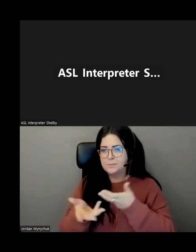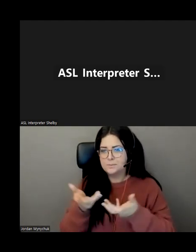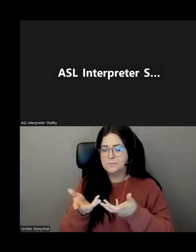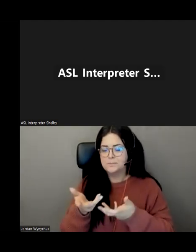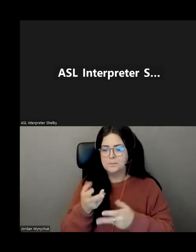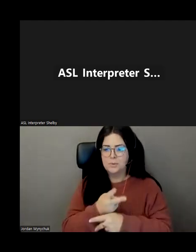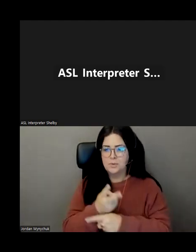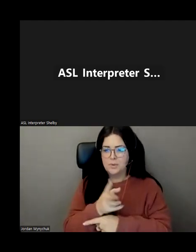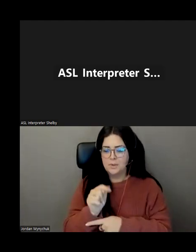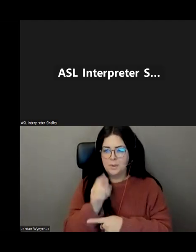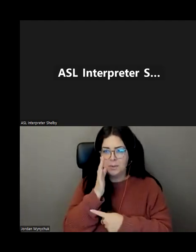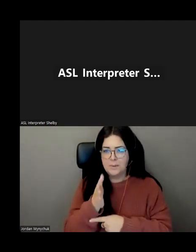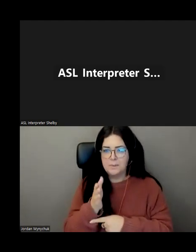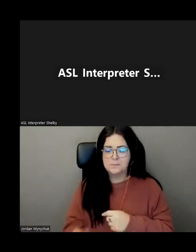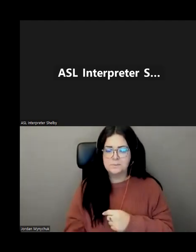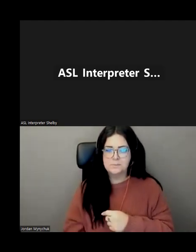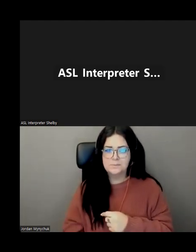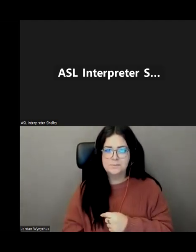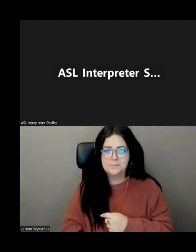try to find something that'll fit your needs